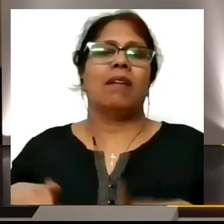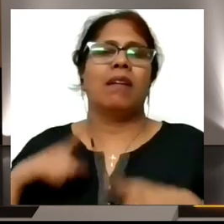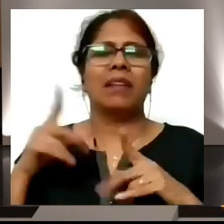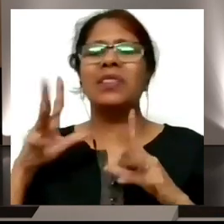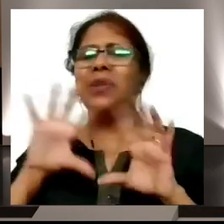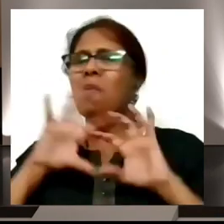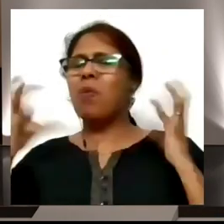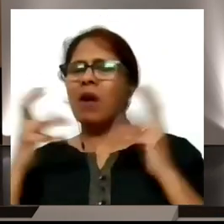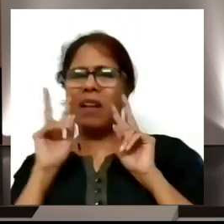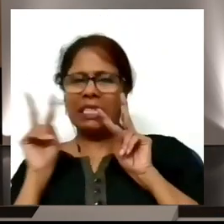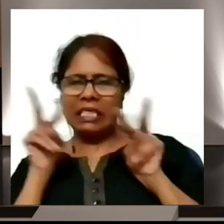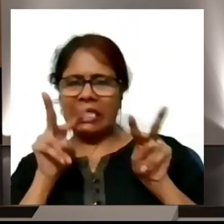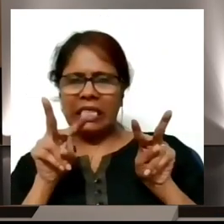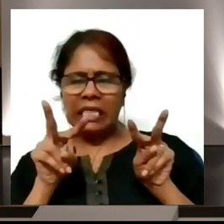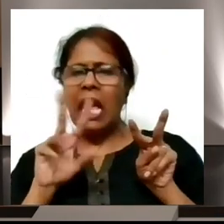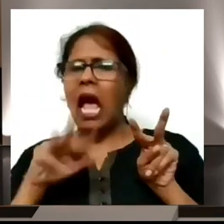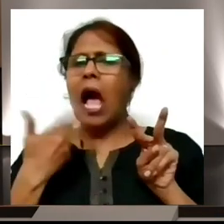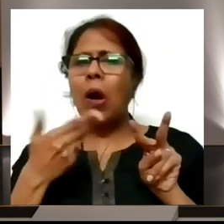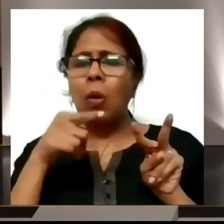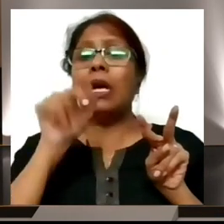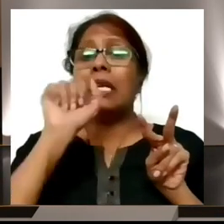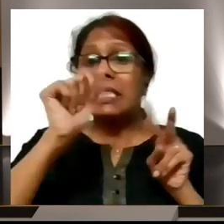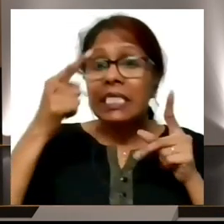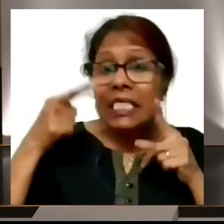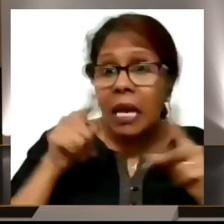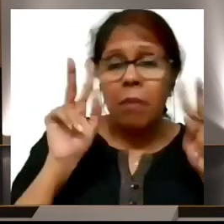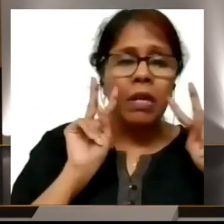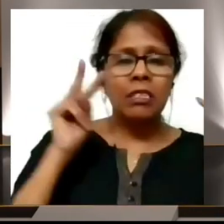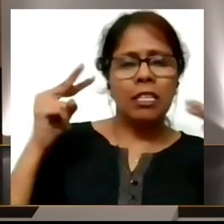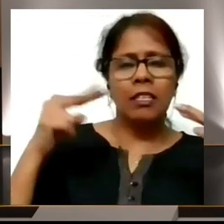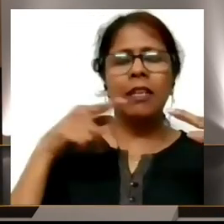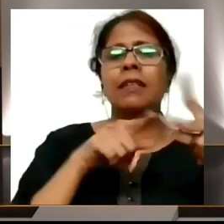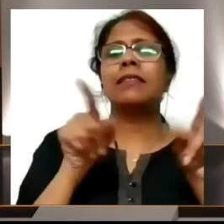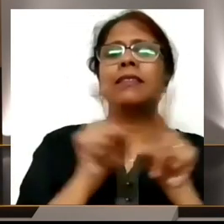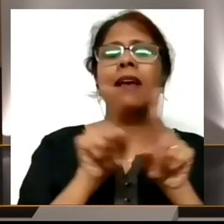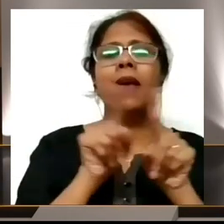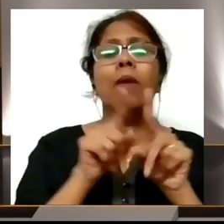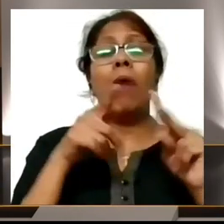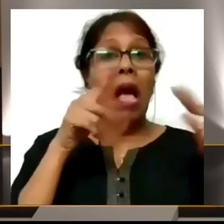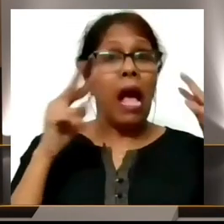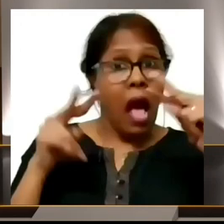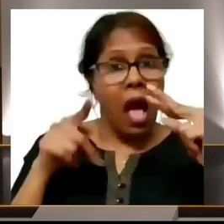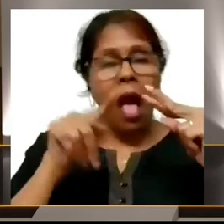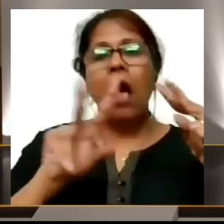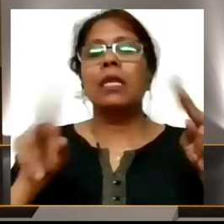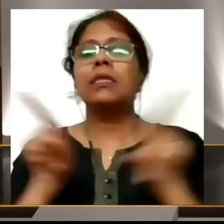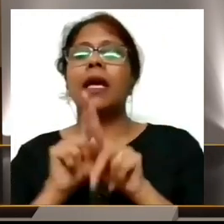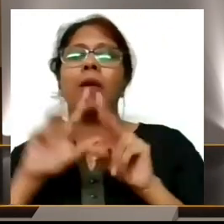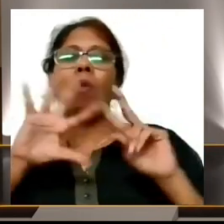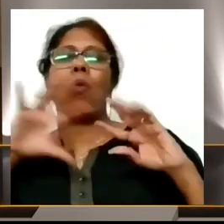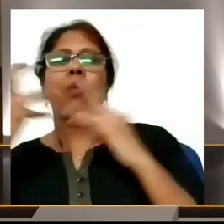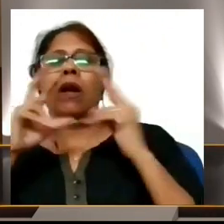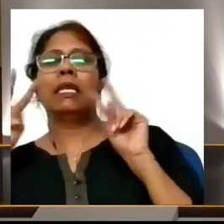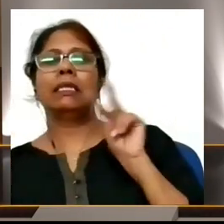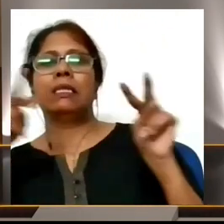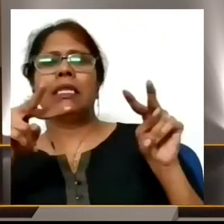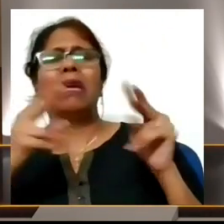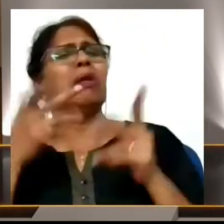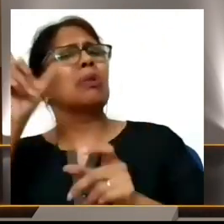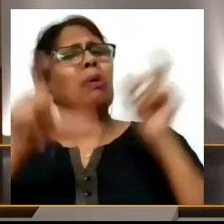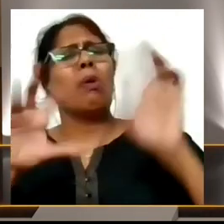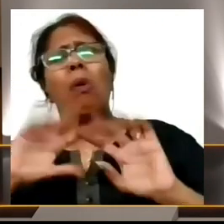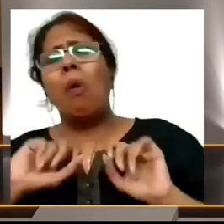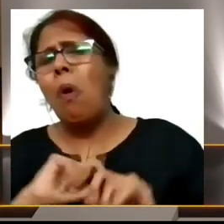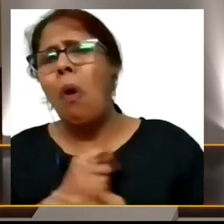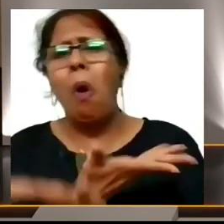see yourself so if you see your disabilities the world will see your disabilities everyone in this world has some disability it